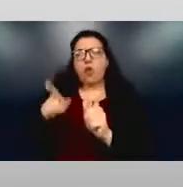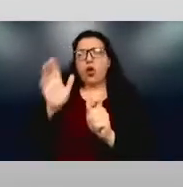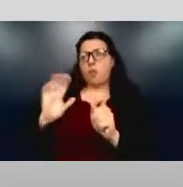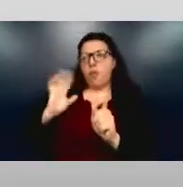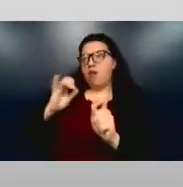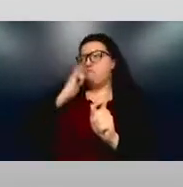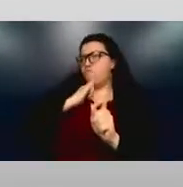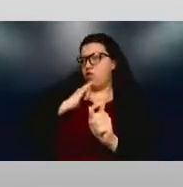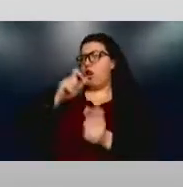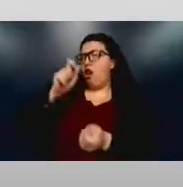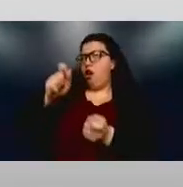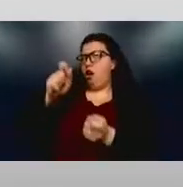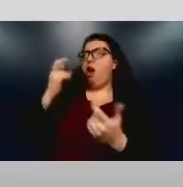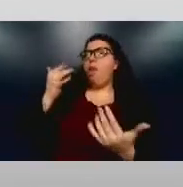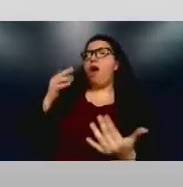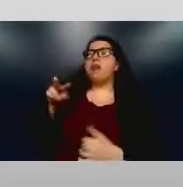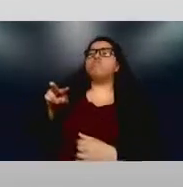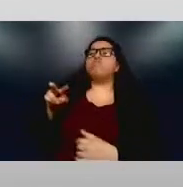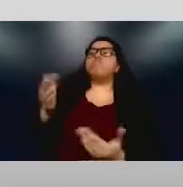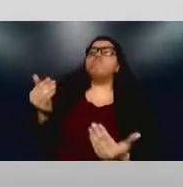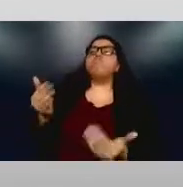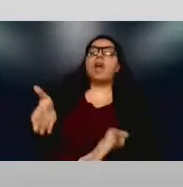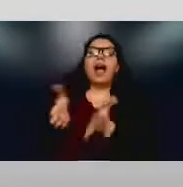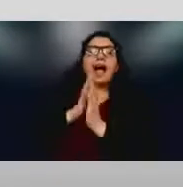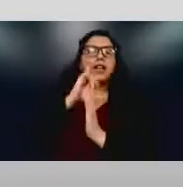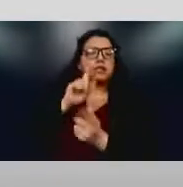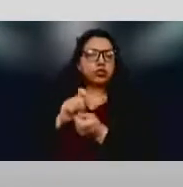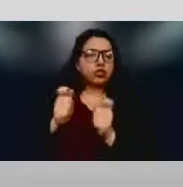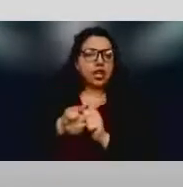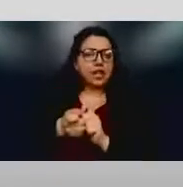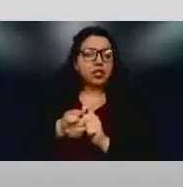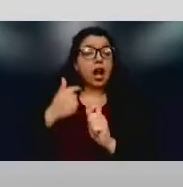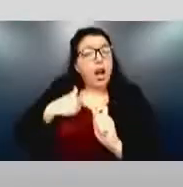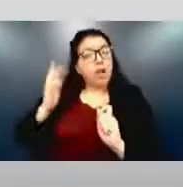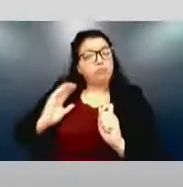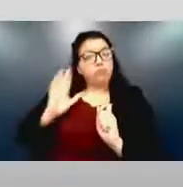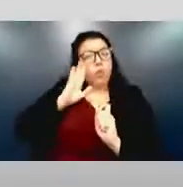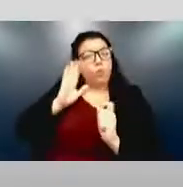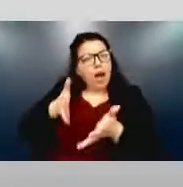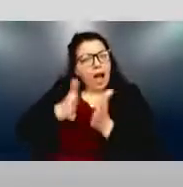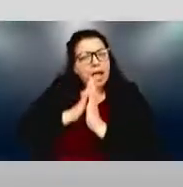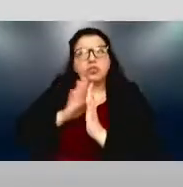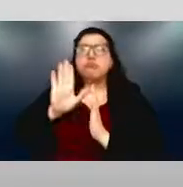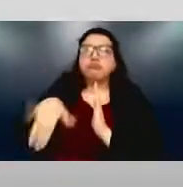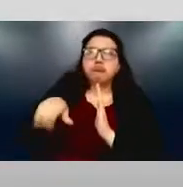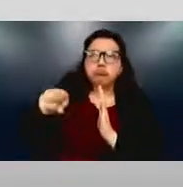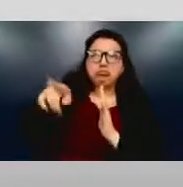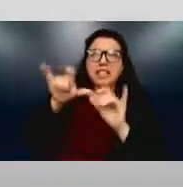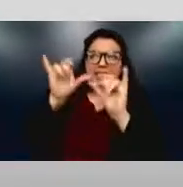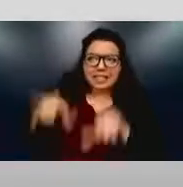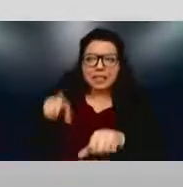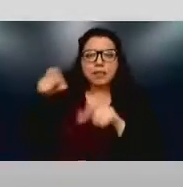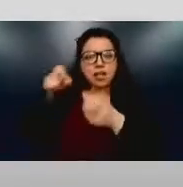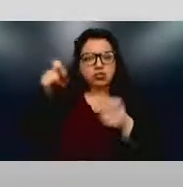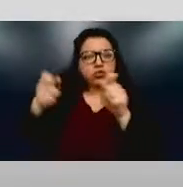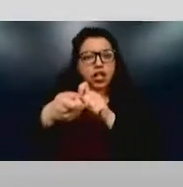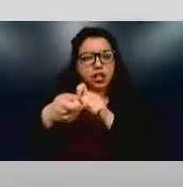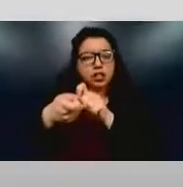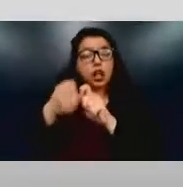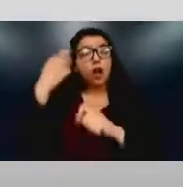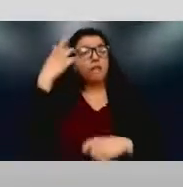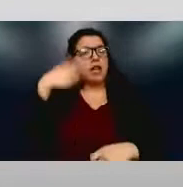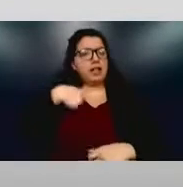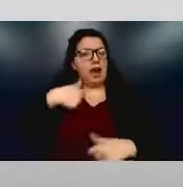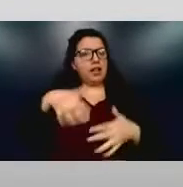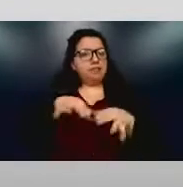was one of those people that asked for things to change, thinking that it would happen. And the reason why I said that I go for the jugular and I'm being direct is